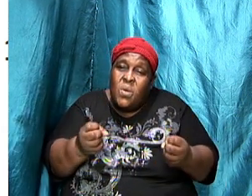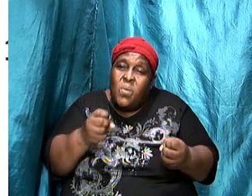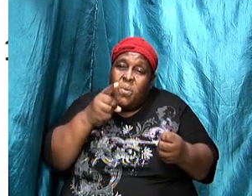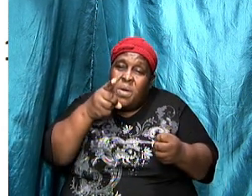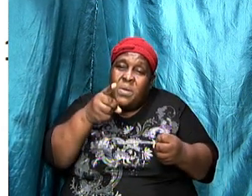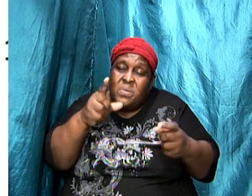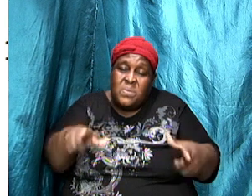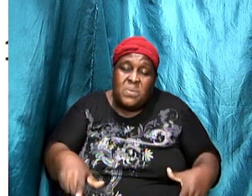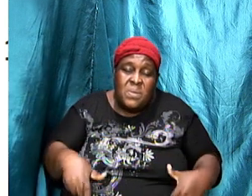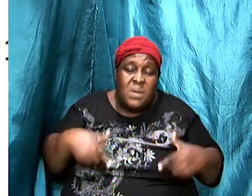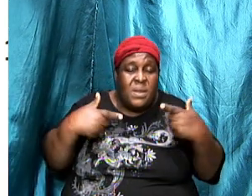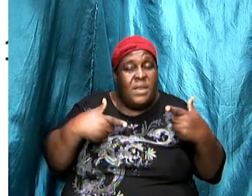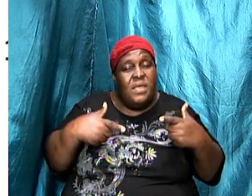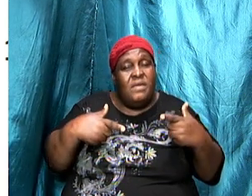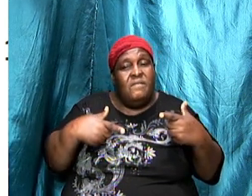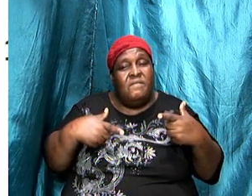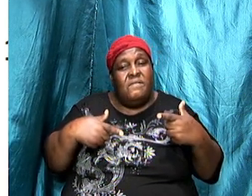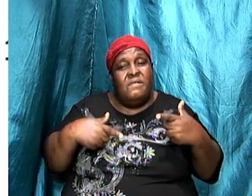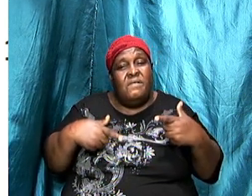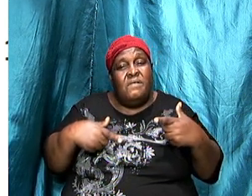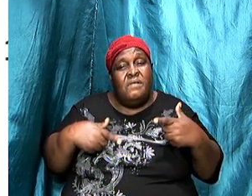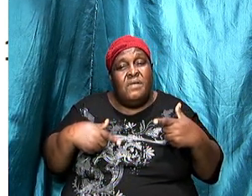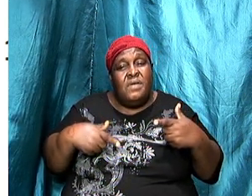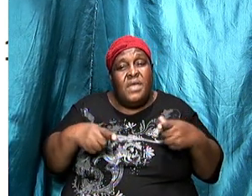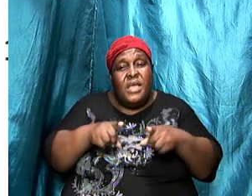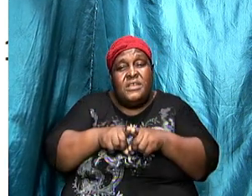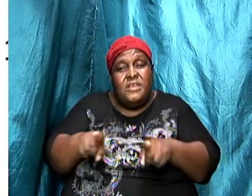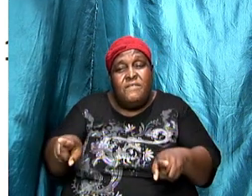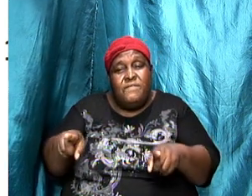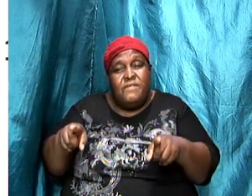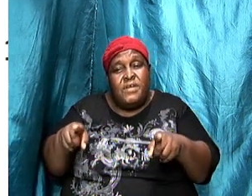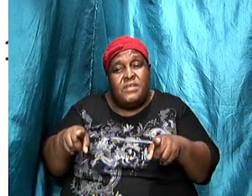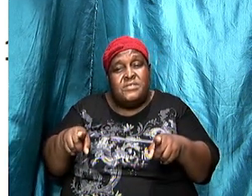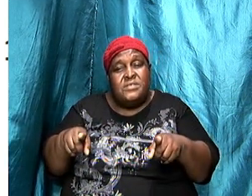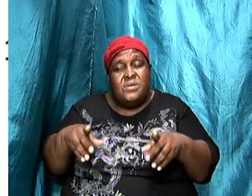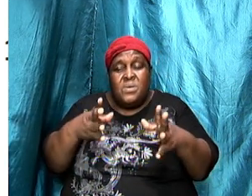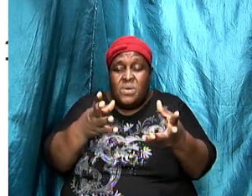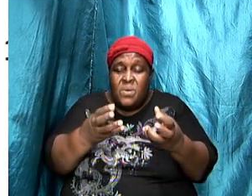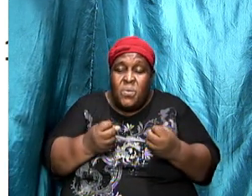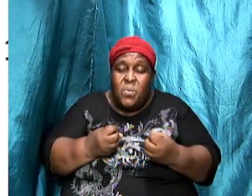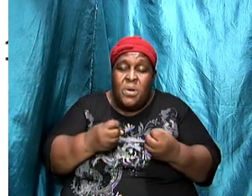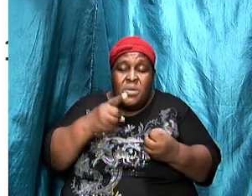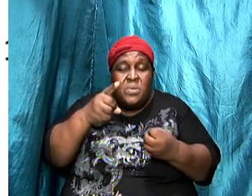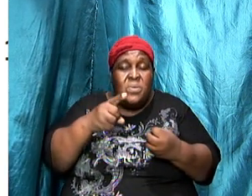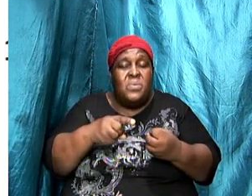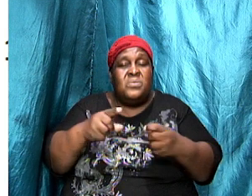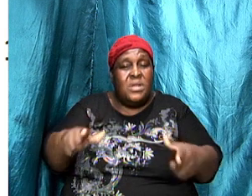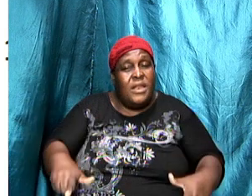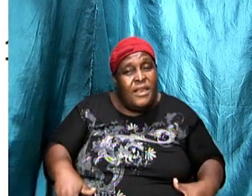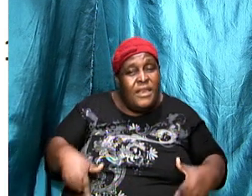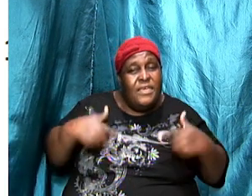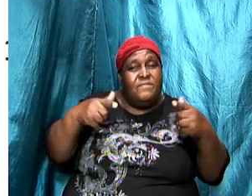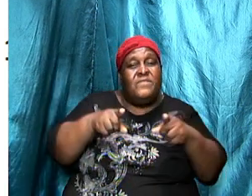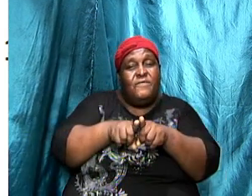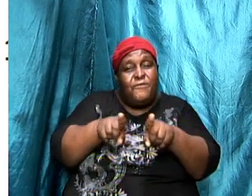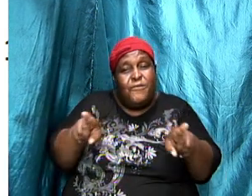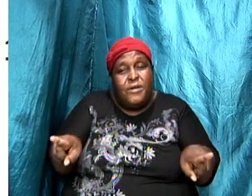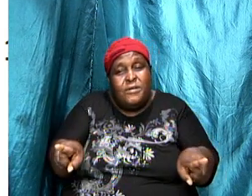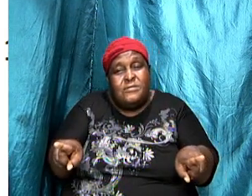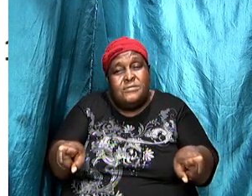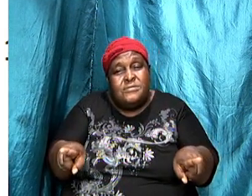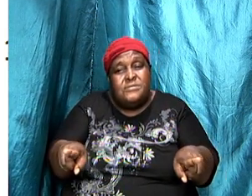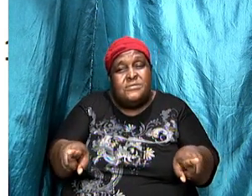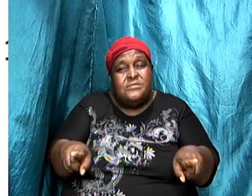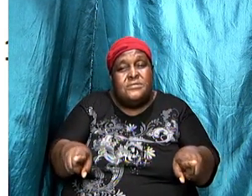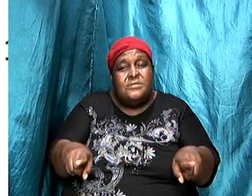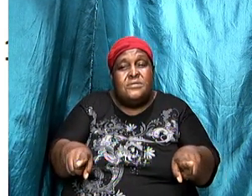way I want you to maintain a certain lifestyle I want you to